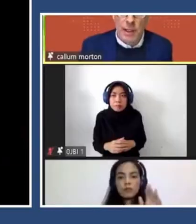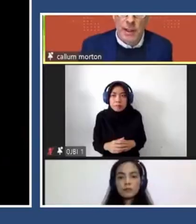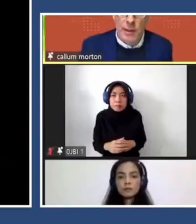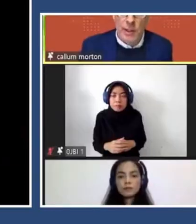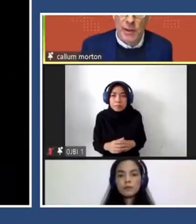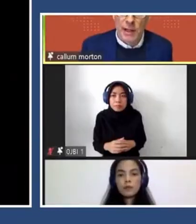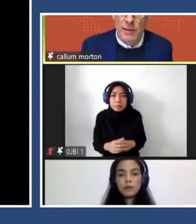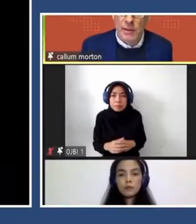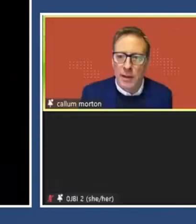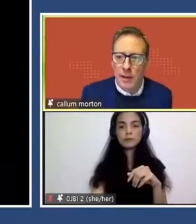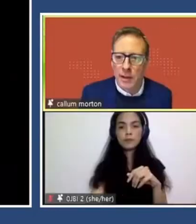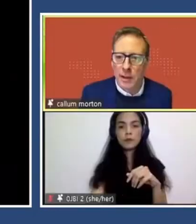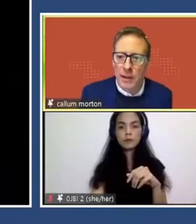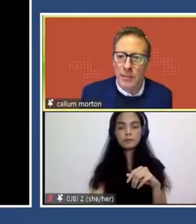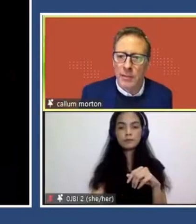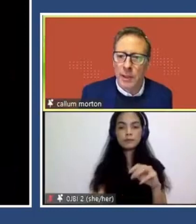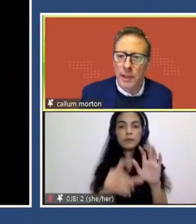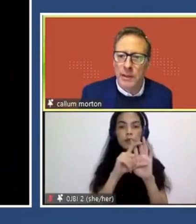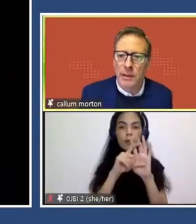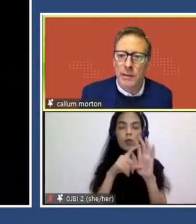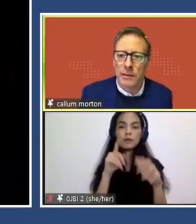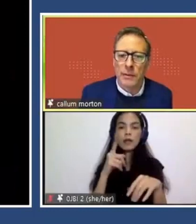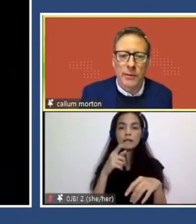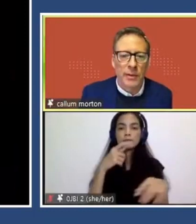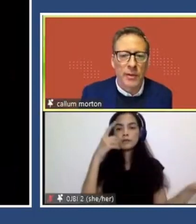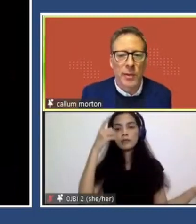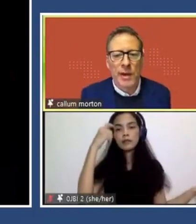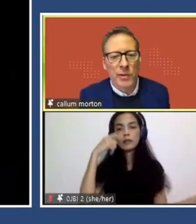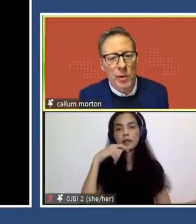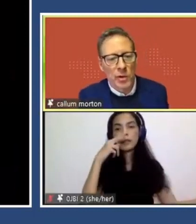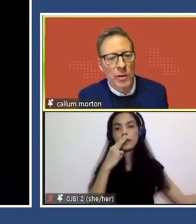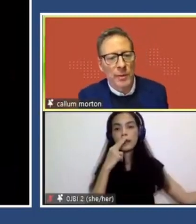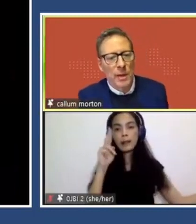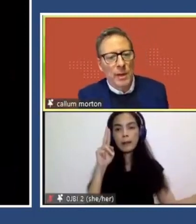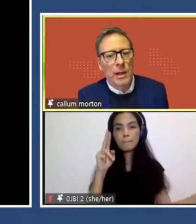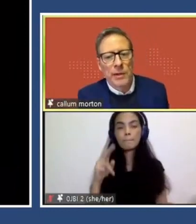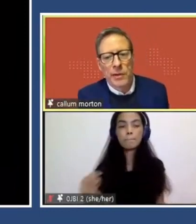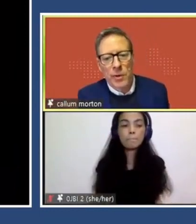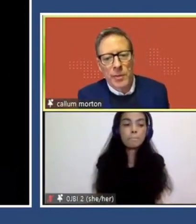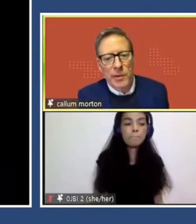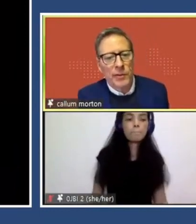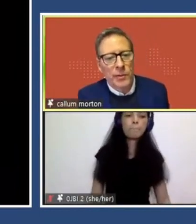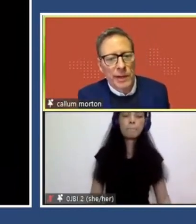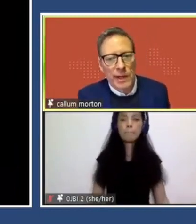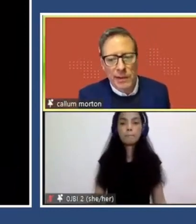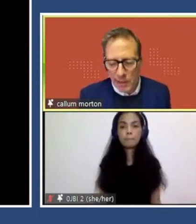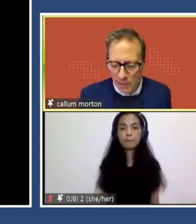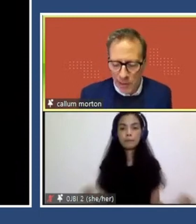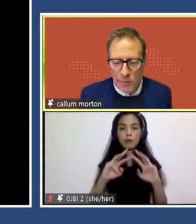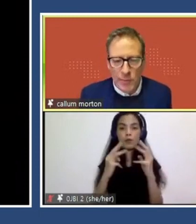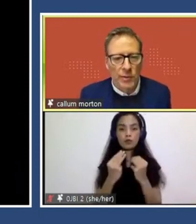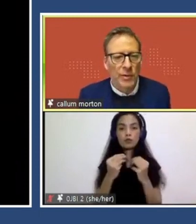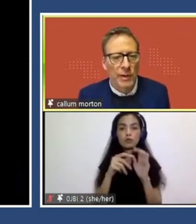And that's Simon Laird, who is of the actors playing Hitler. So we ran this workshop. This is Robbie Croft,